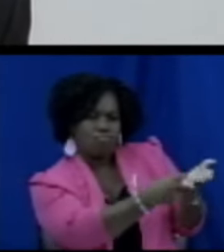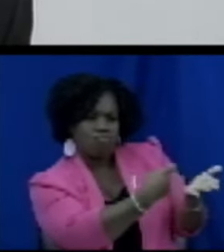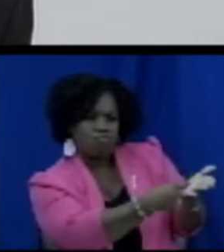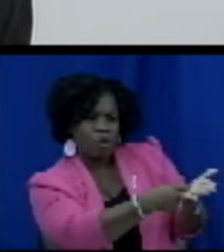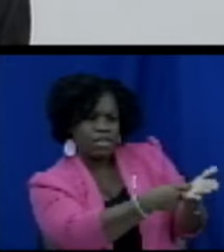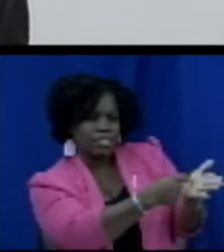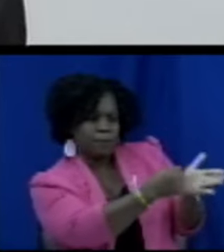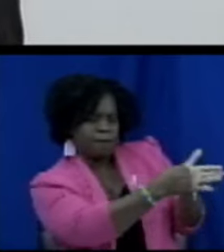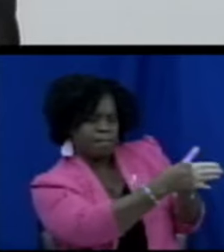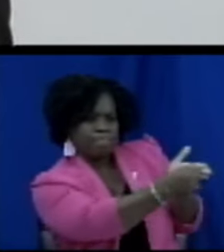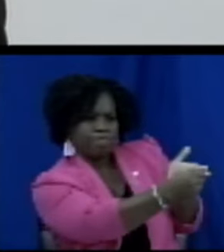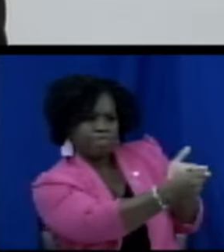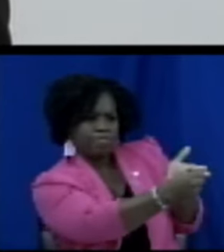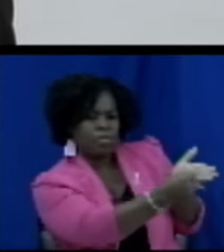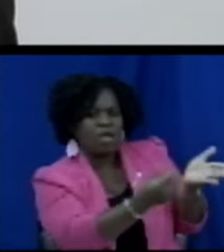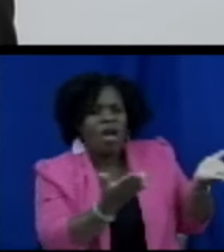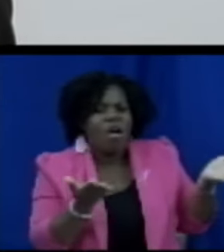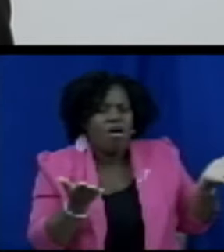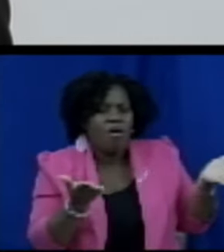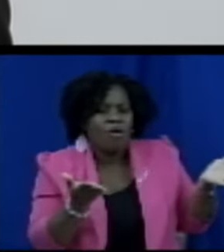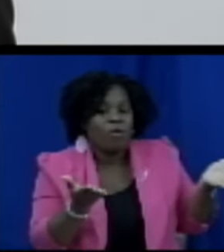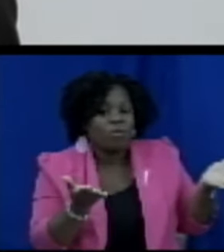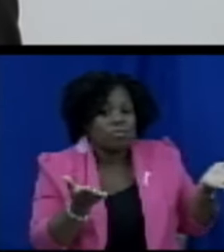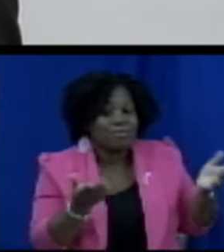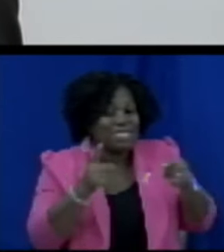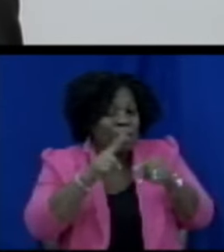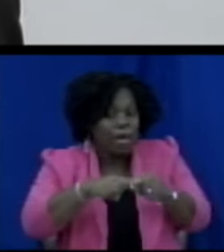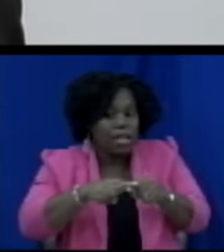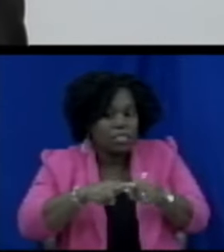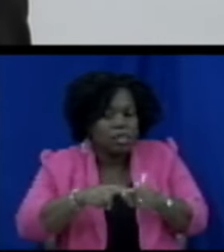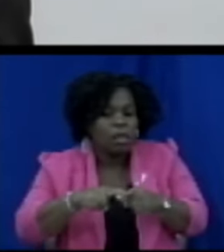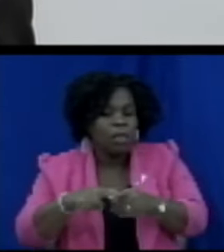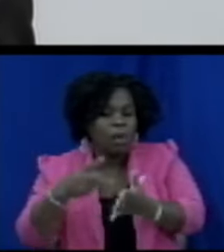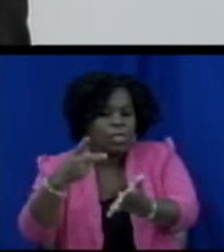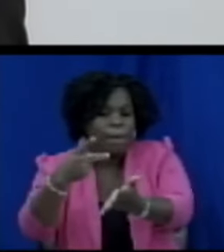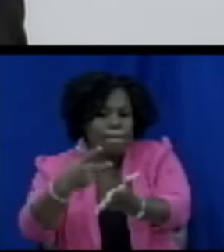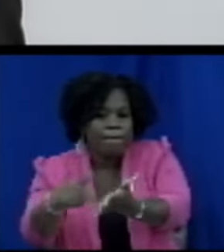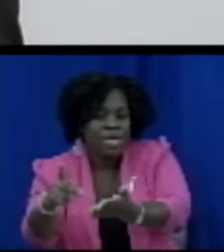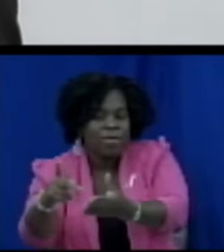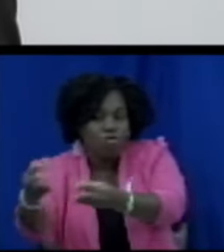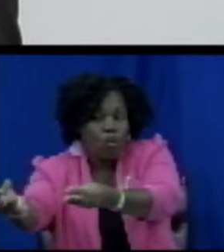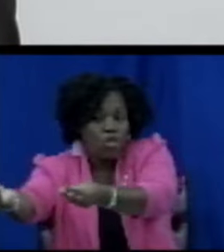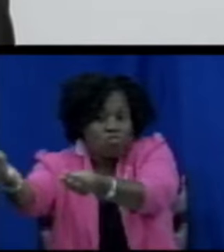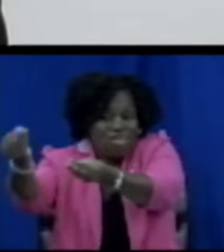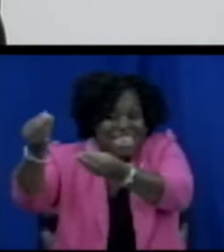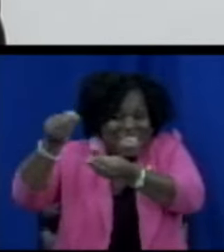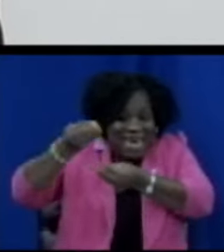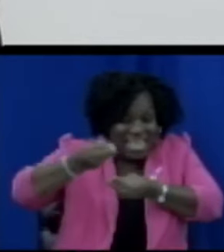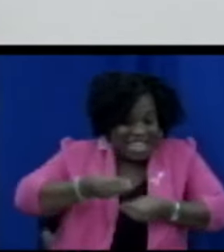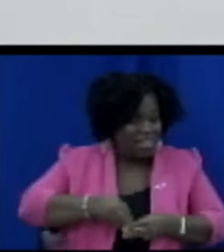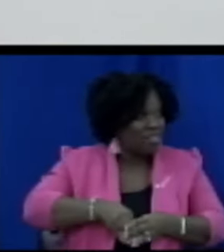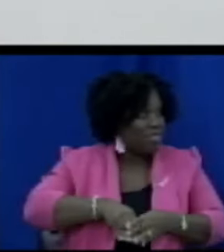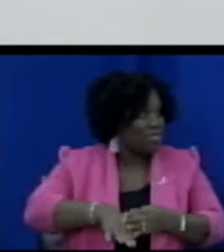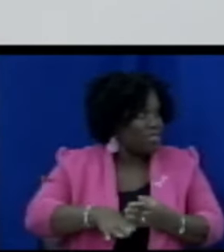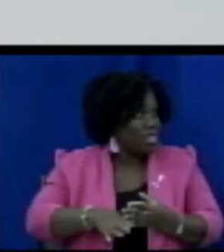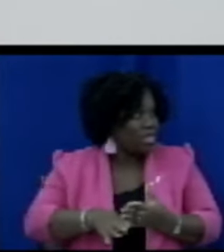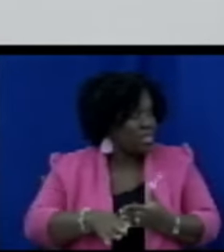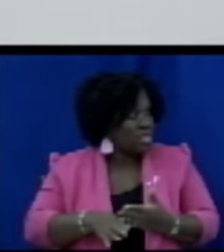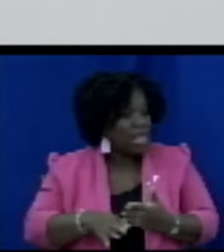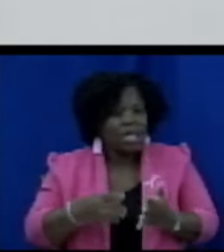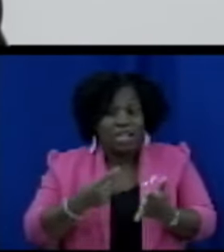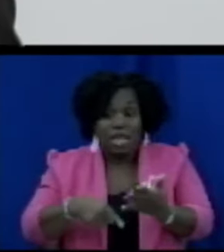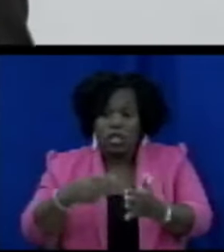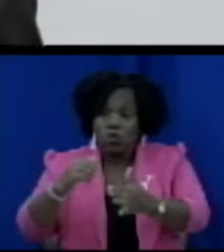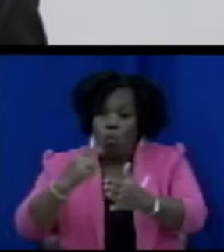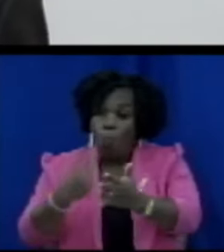based on the import cost and that of course entails what you buy it for